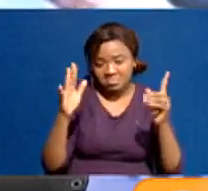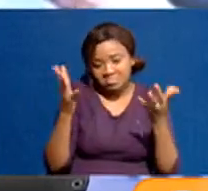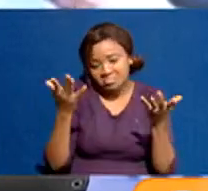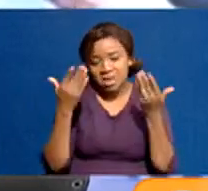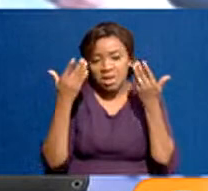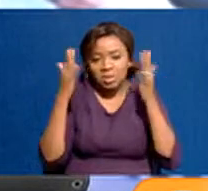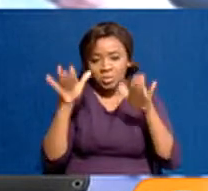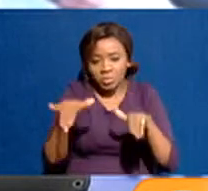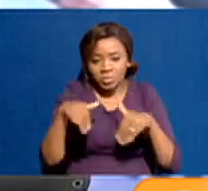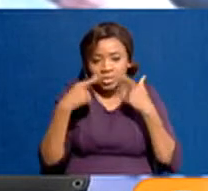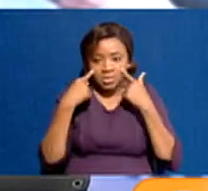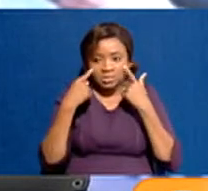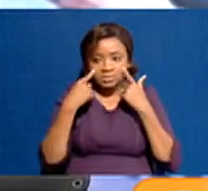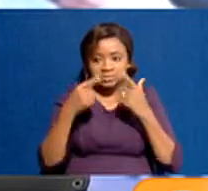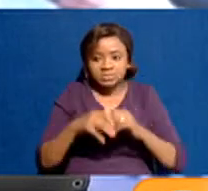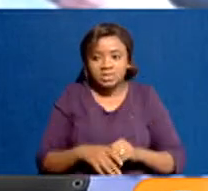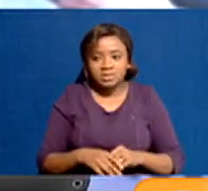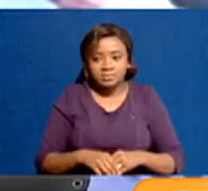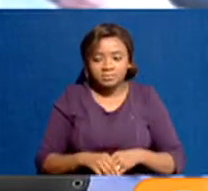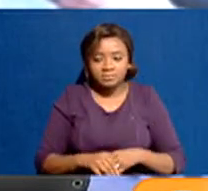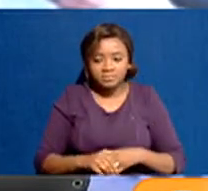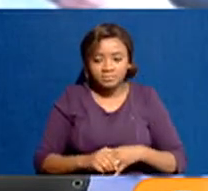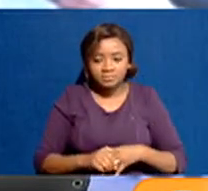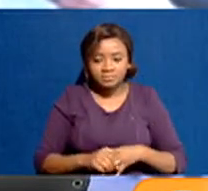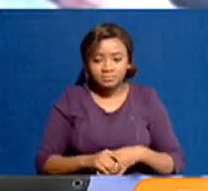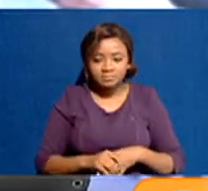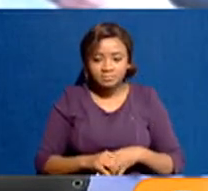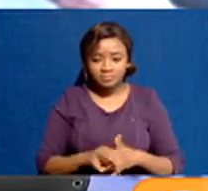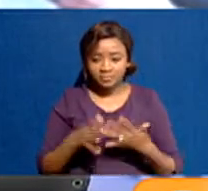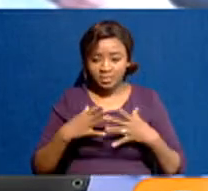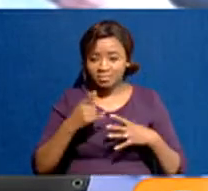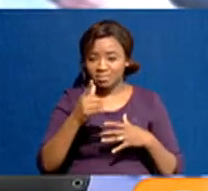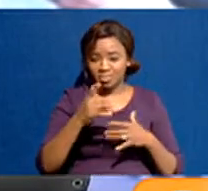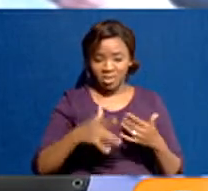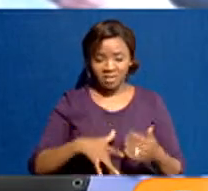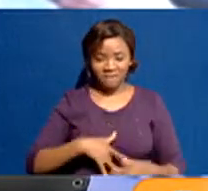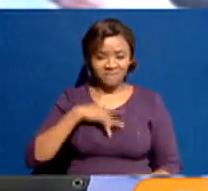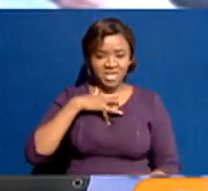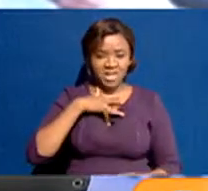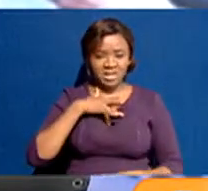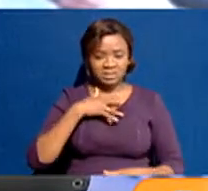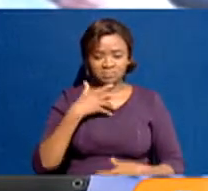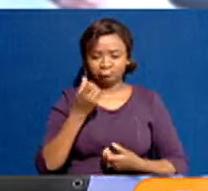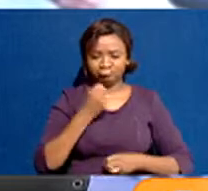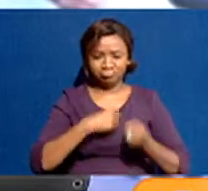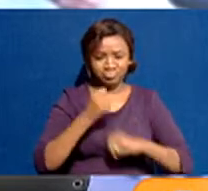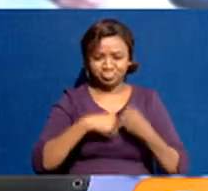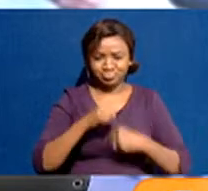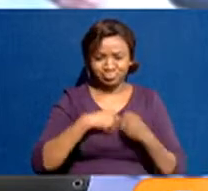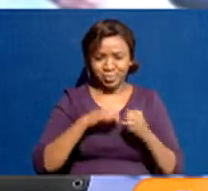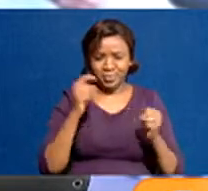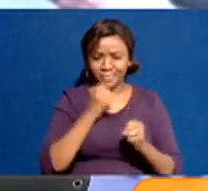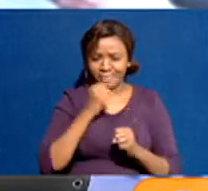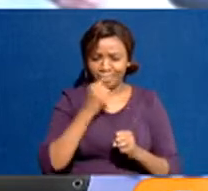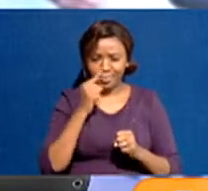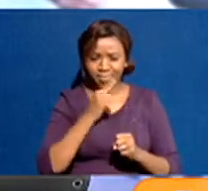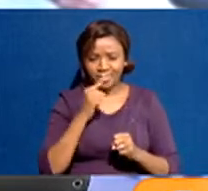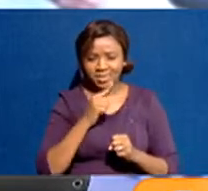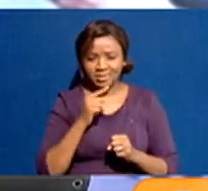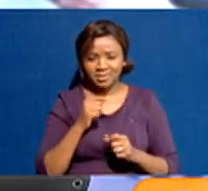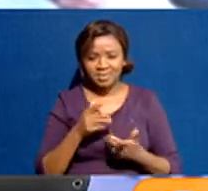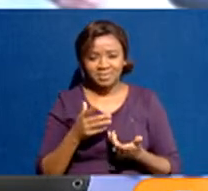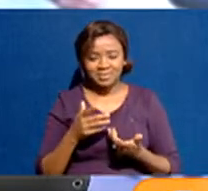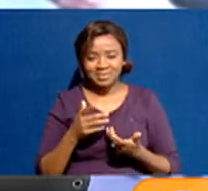everybody's angry. And emotions are prevailing rather than calm and sobriety.